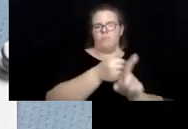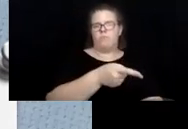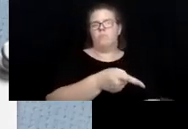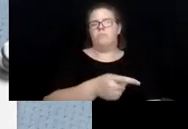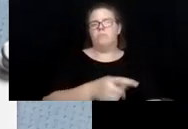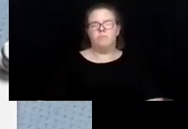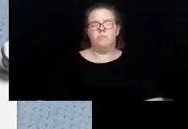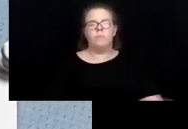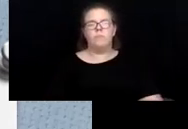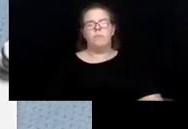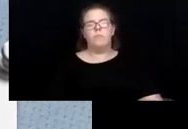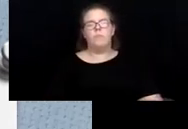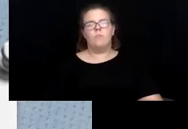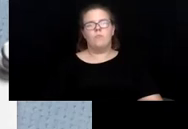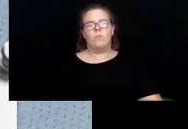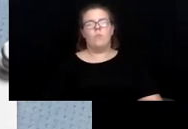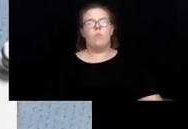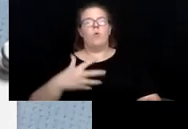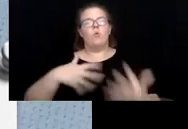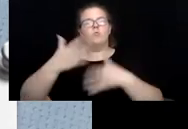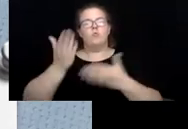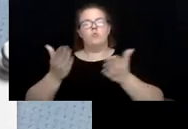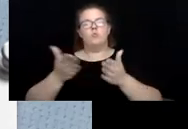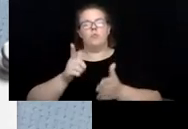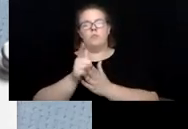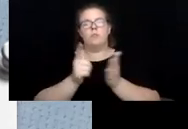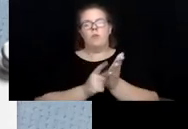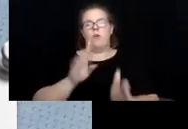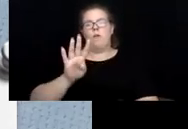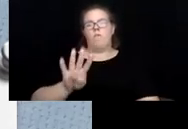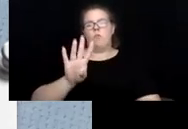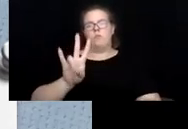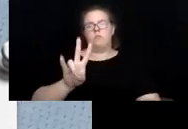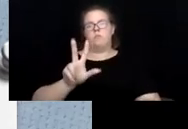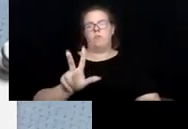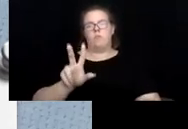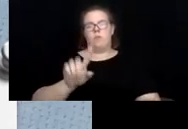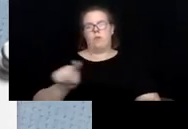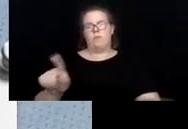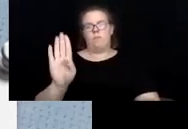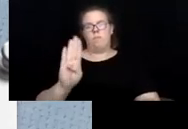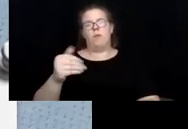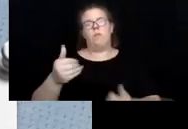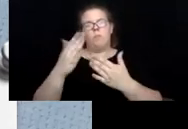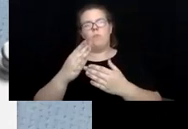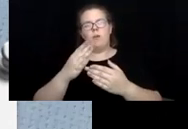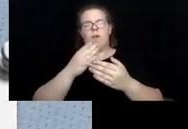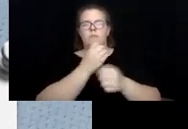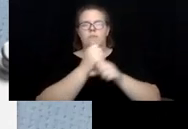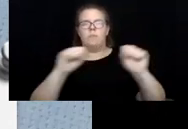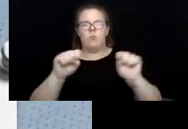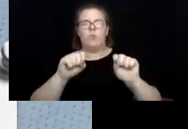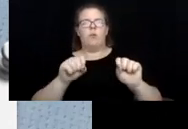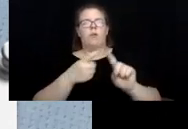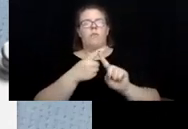Social Service Law 473 provides immunity from civil liability to persons who,